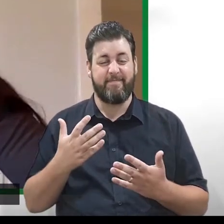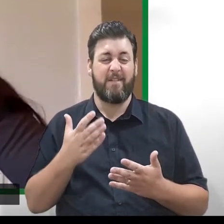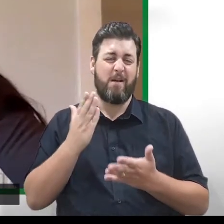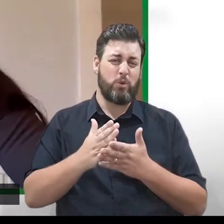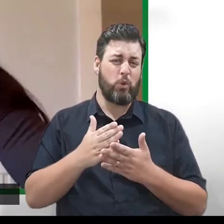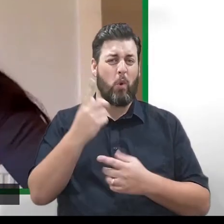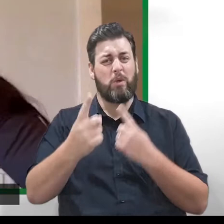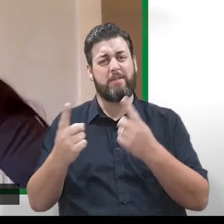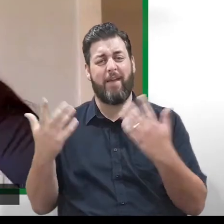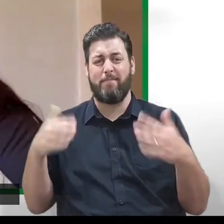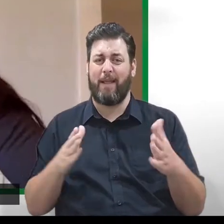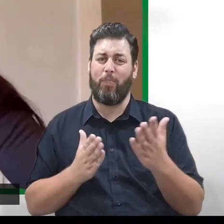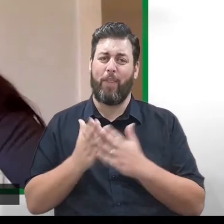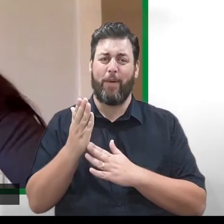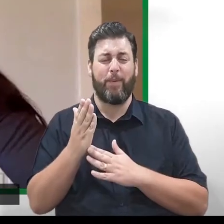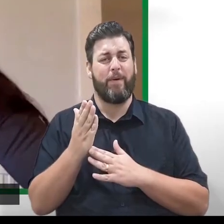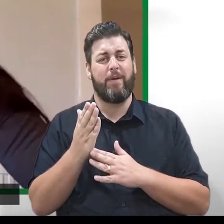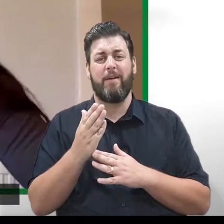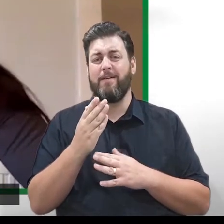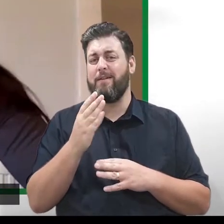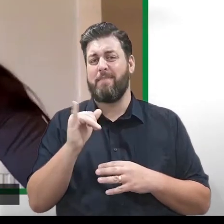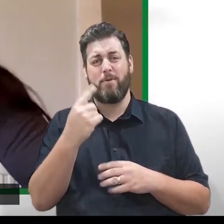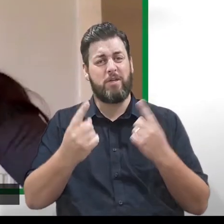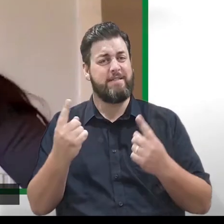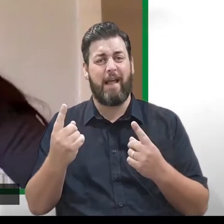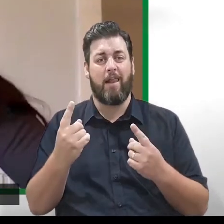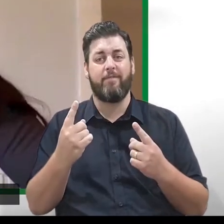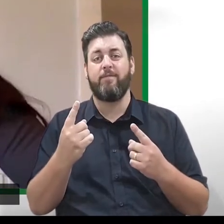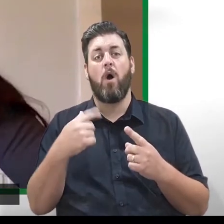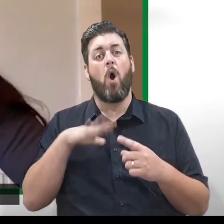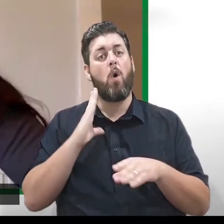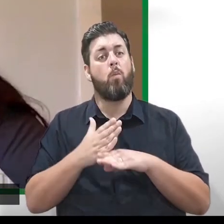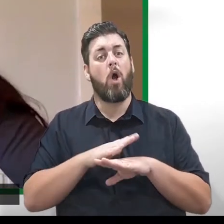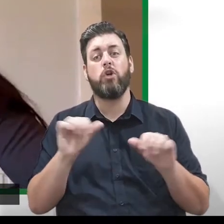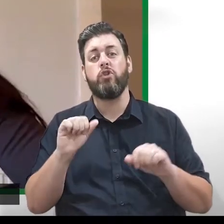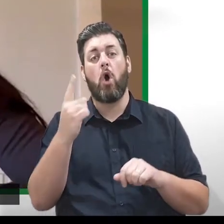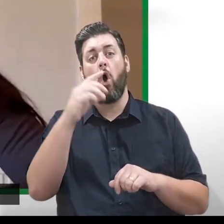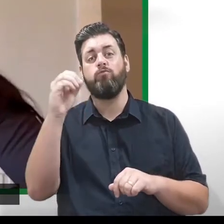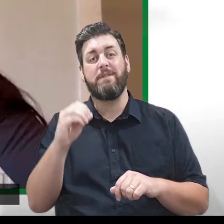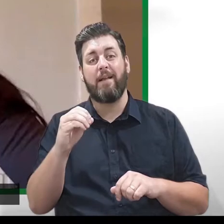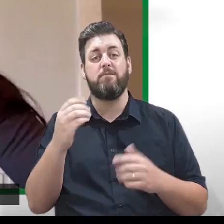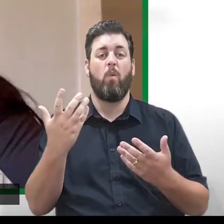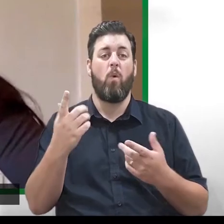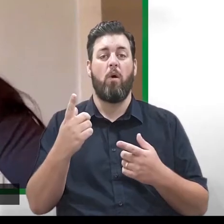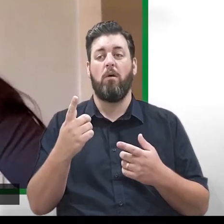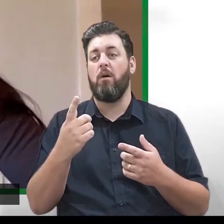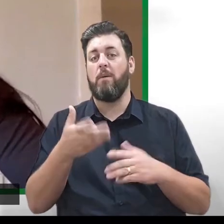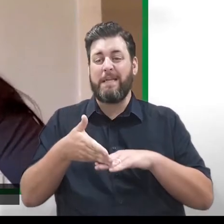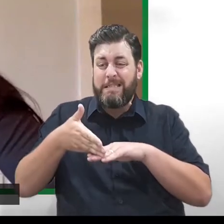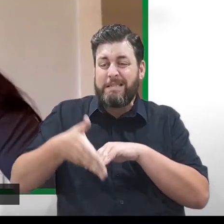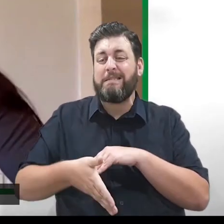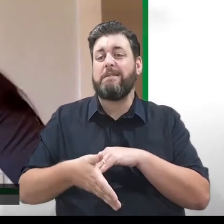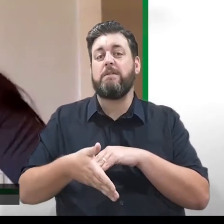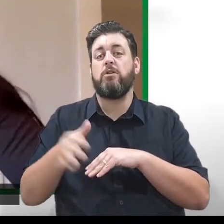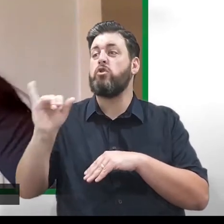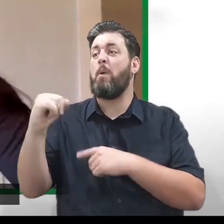guys have all had times where you've maybe not got full marks in your homework, or you've worked really, really hard on something and